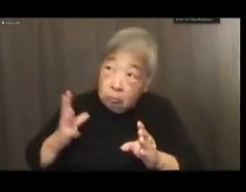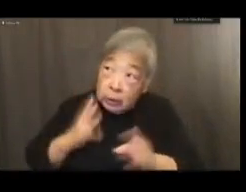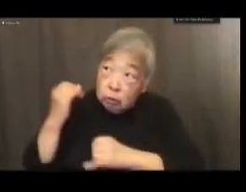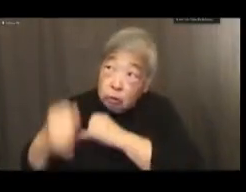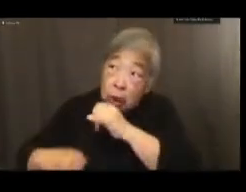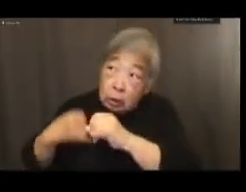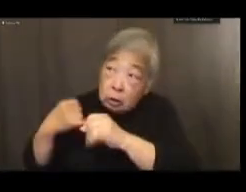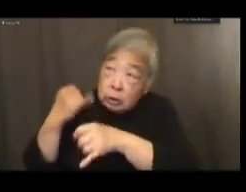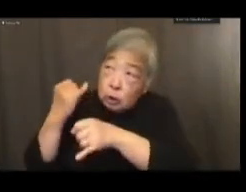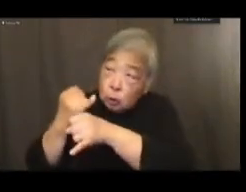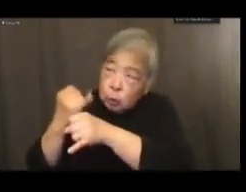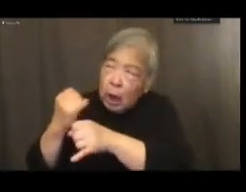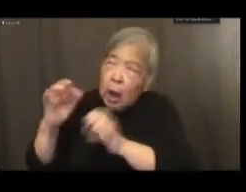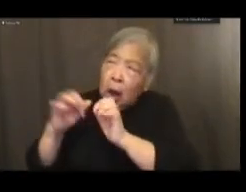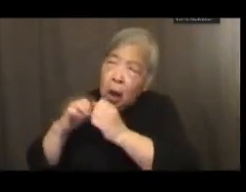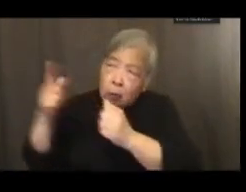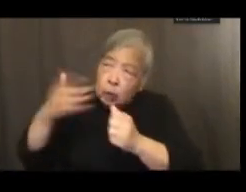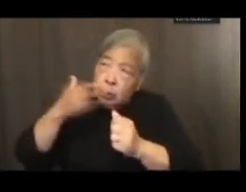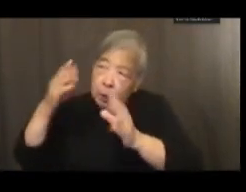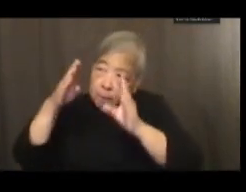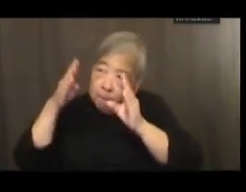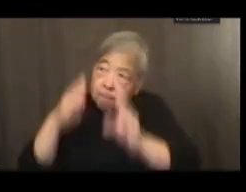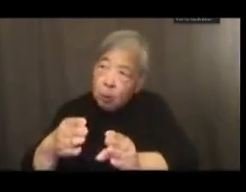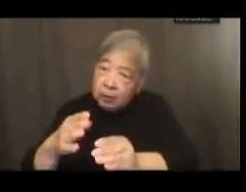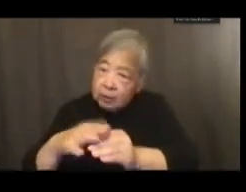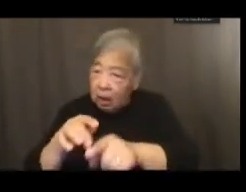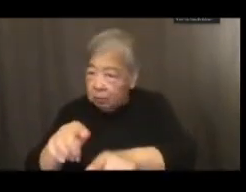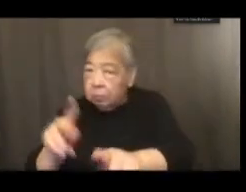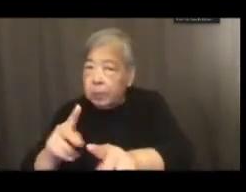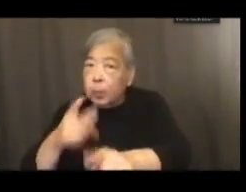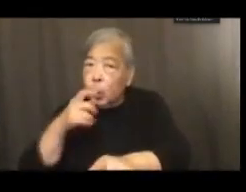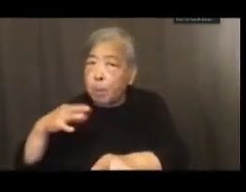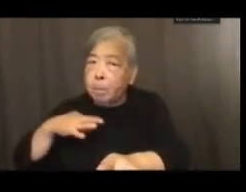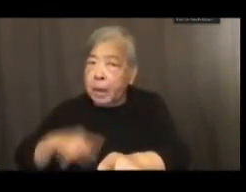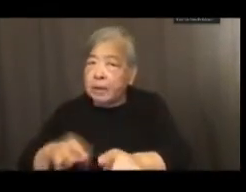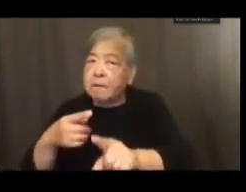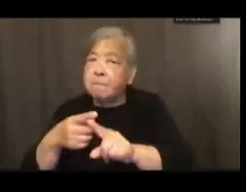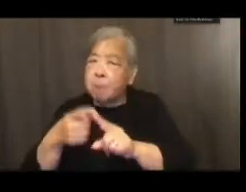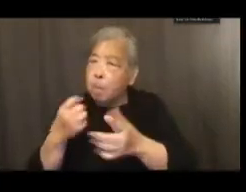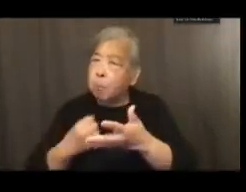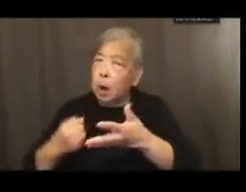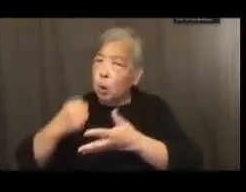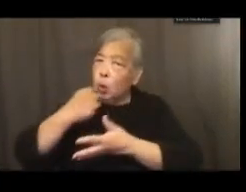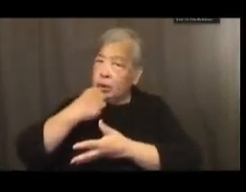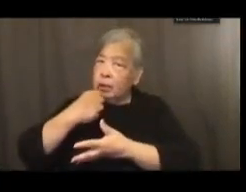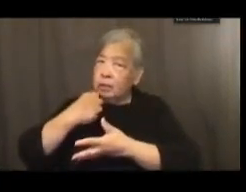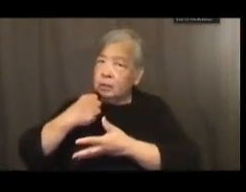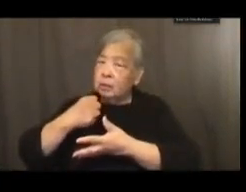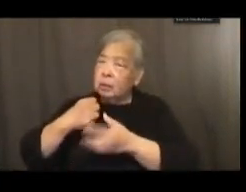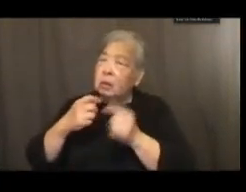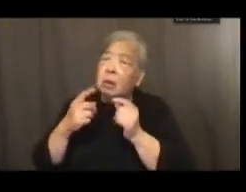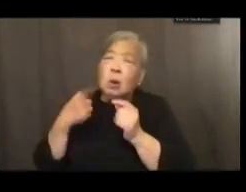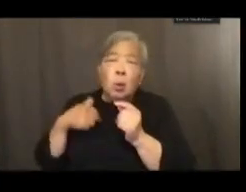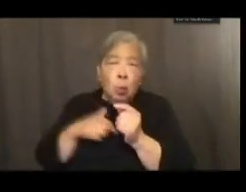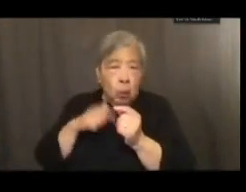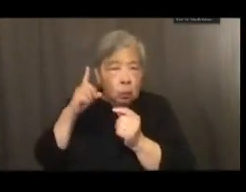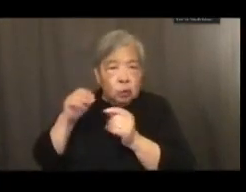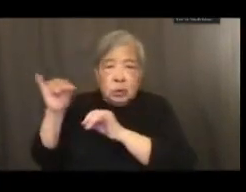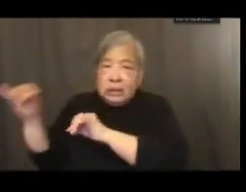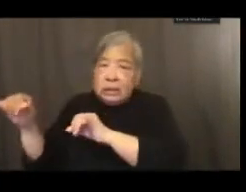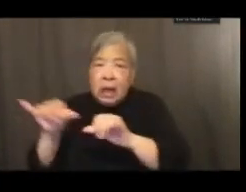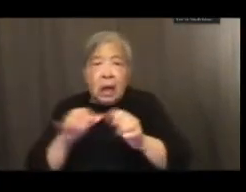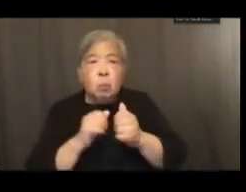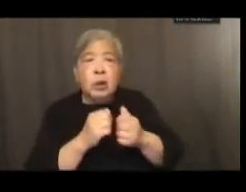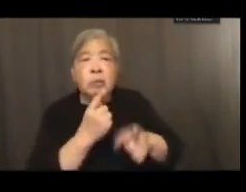on the people who will benefit most from the priorities of the Kerner Commission. We will be doing the same with grassroots